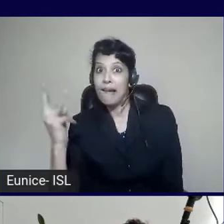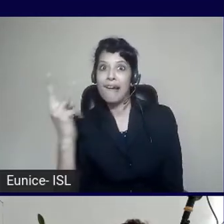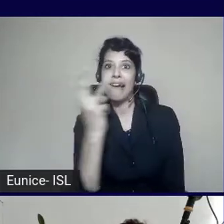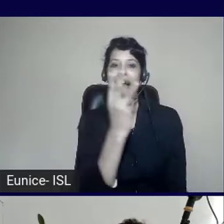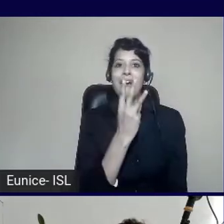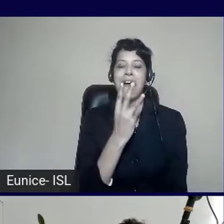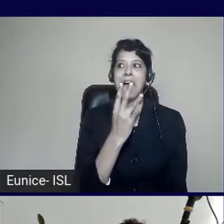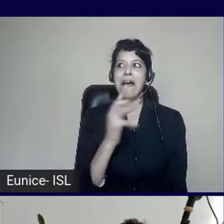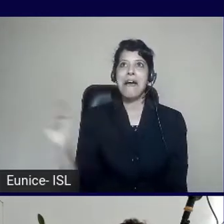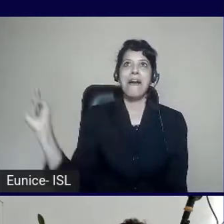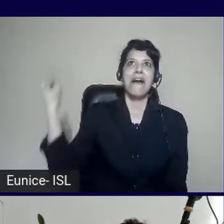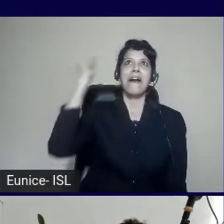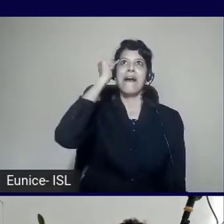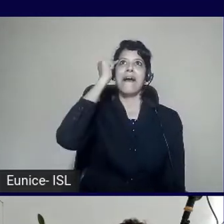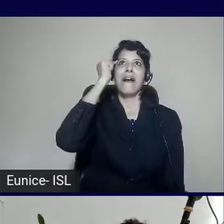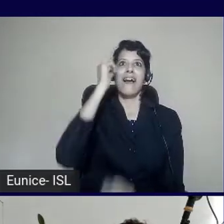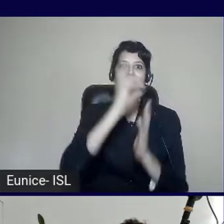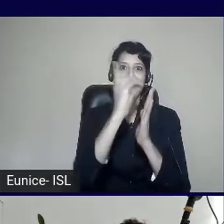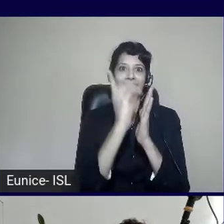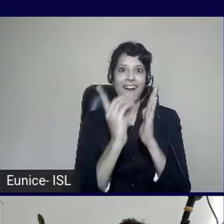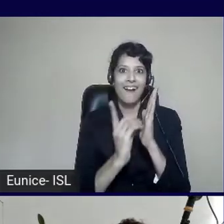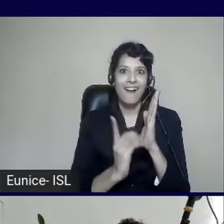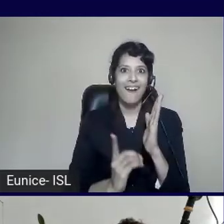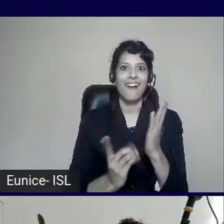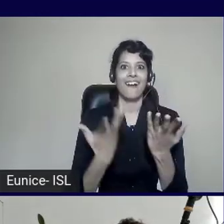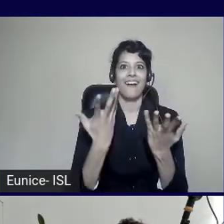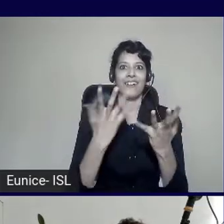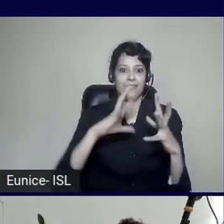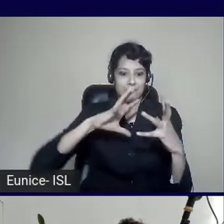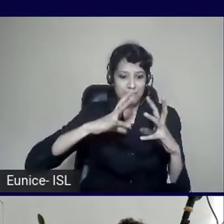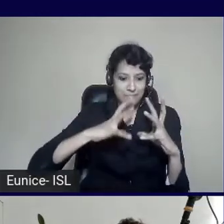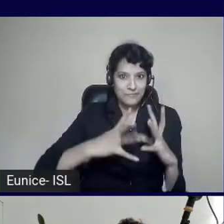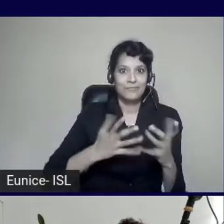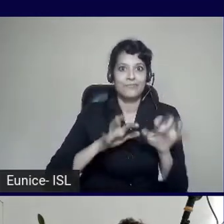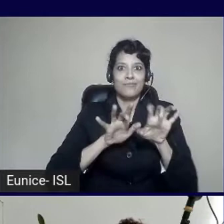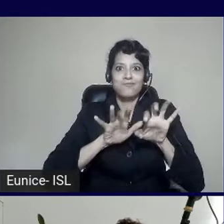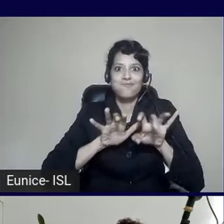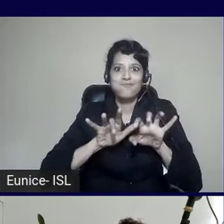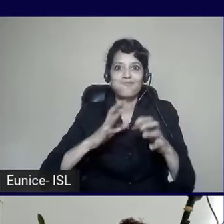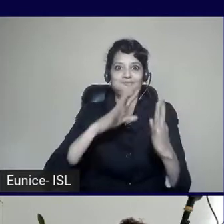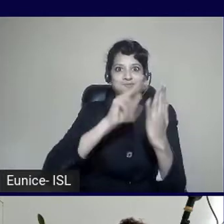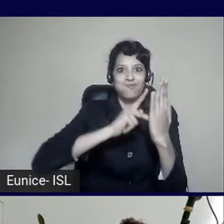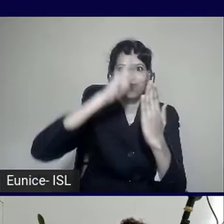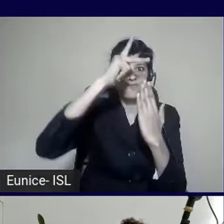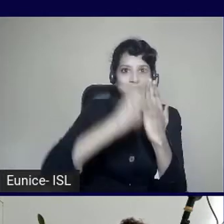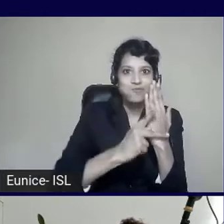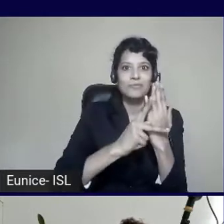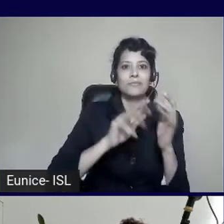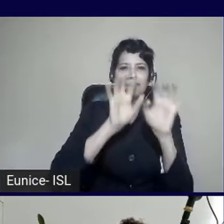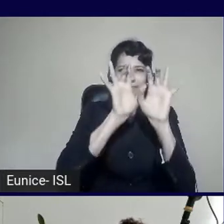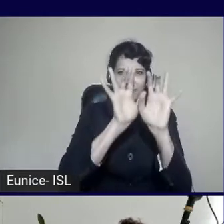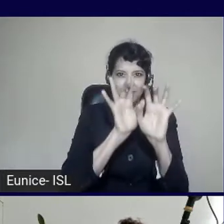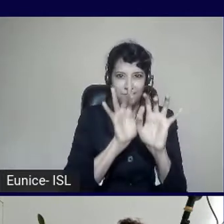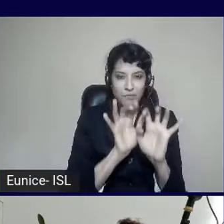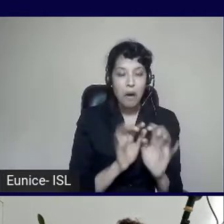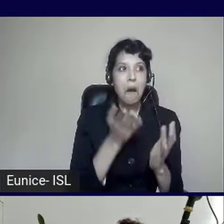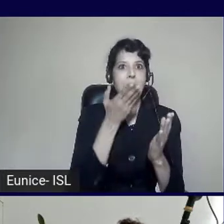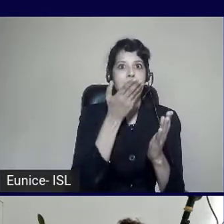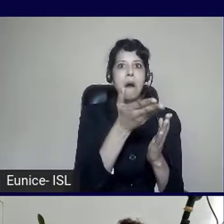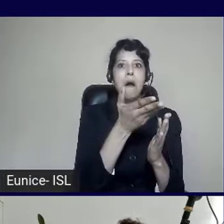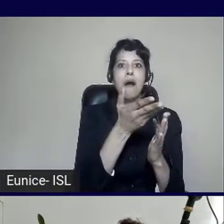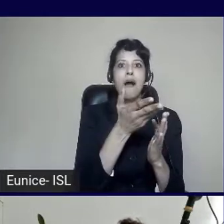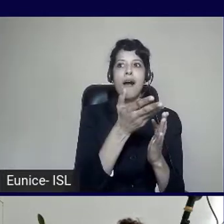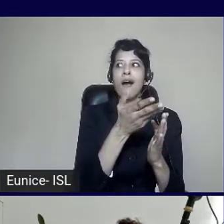The trillion dollars that your revenue could have with your system. That's a lot of money. And once you have that, you learn from